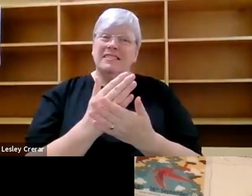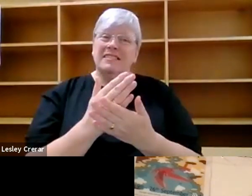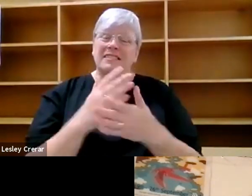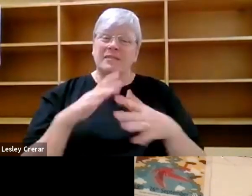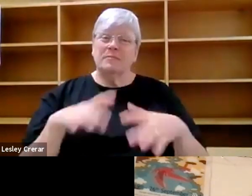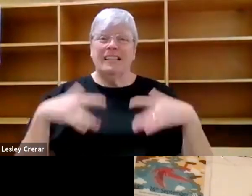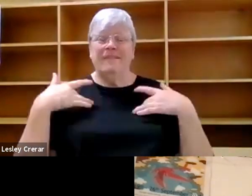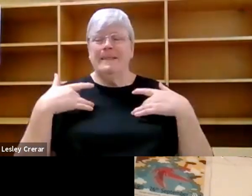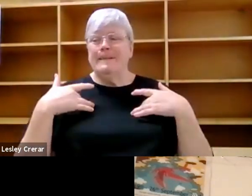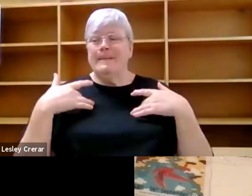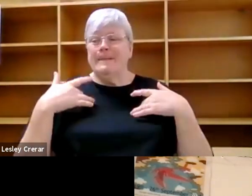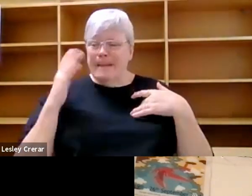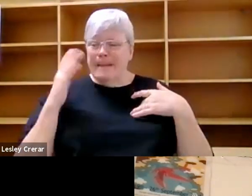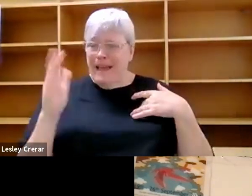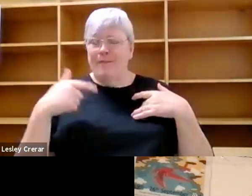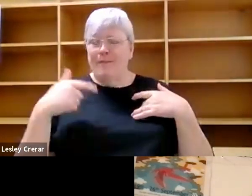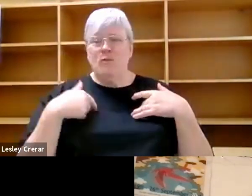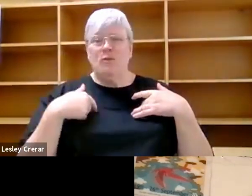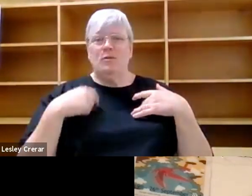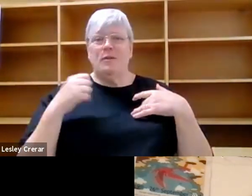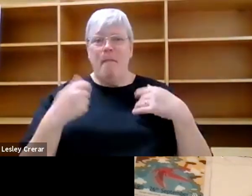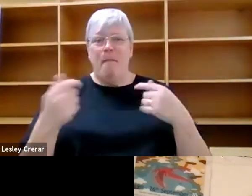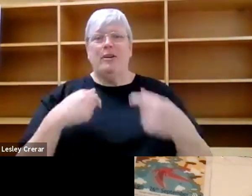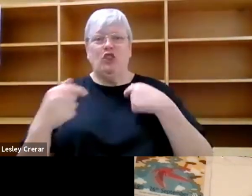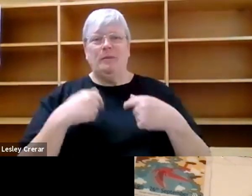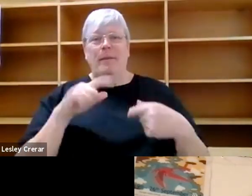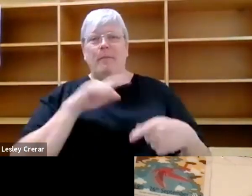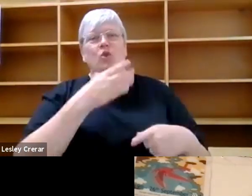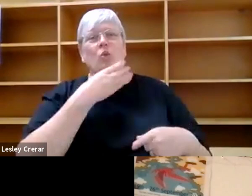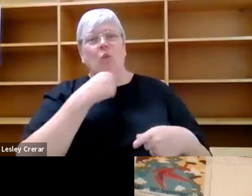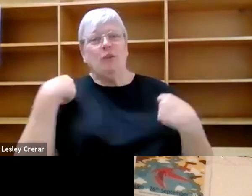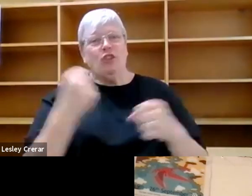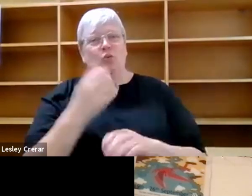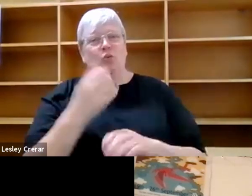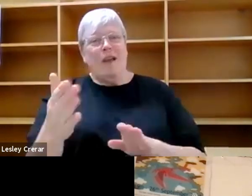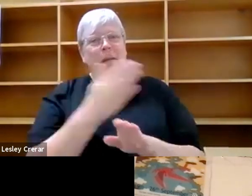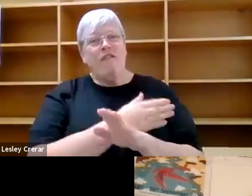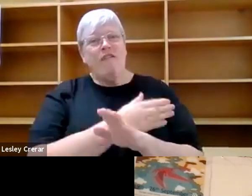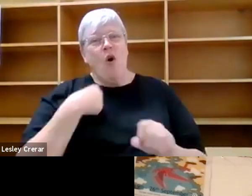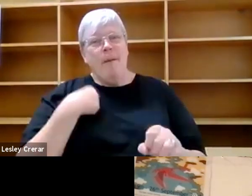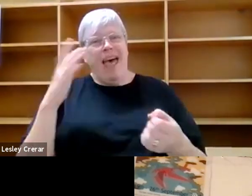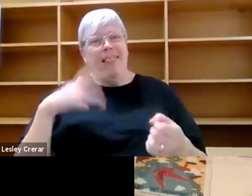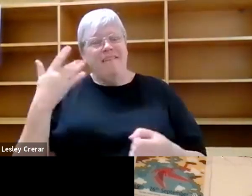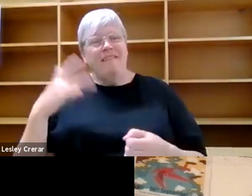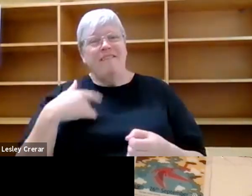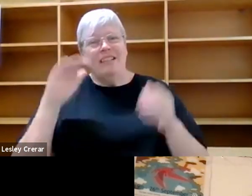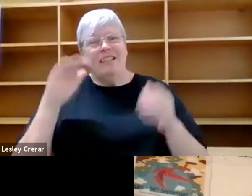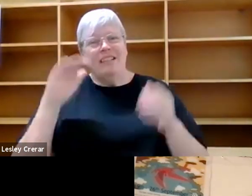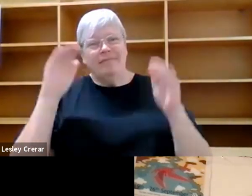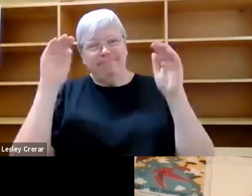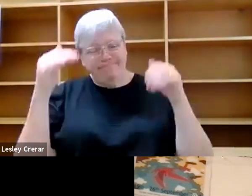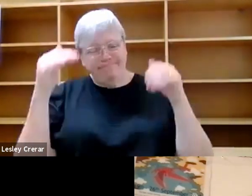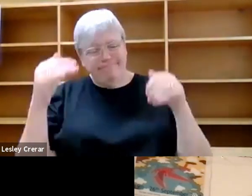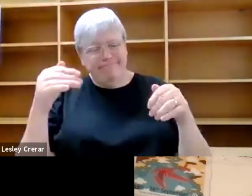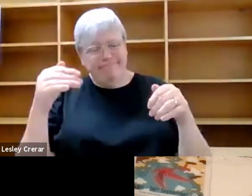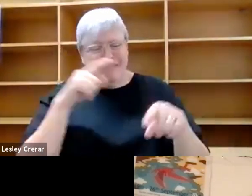of penance in, in, in sort of making up for something that I wish I had done earlier in my life, you know, devoting time to learning place, learning language,